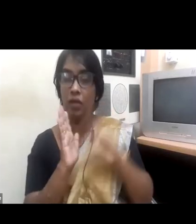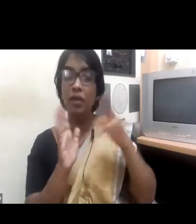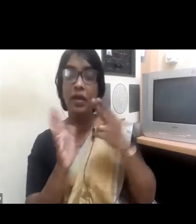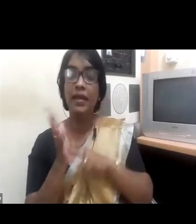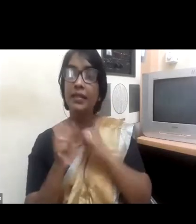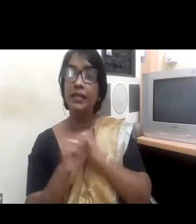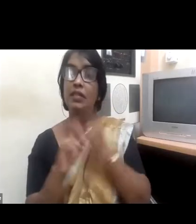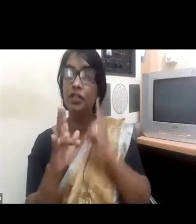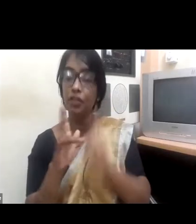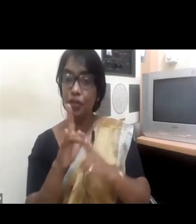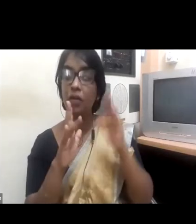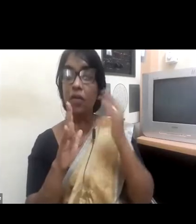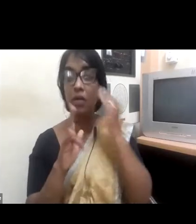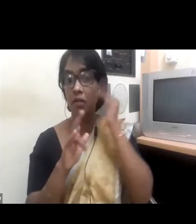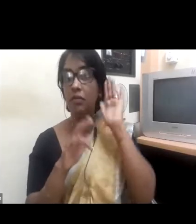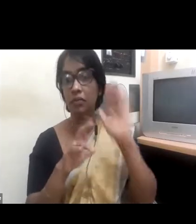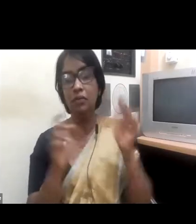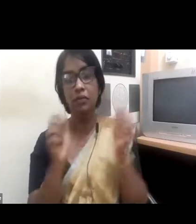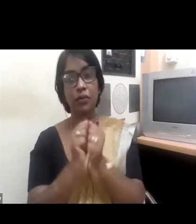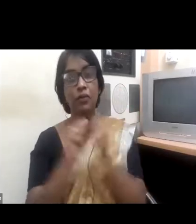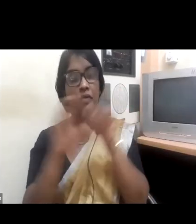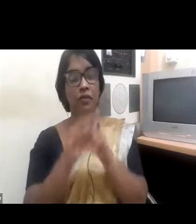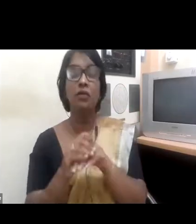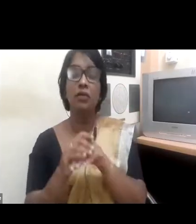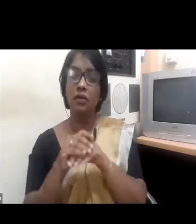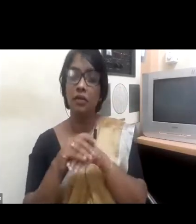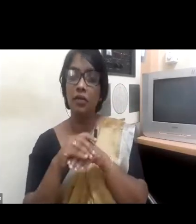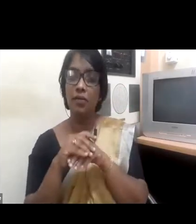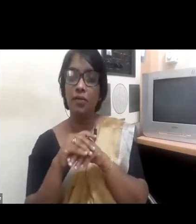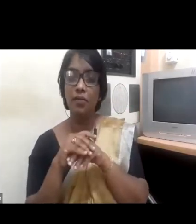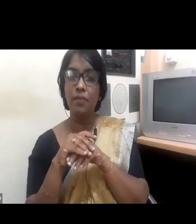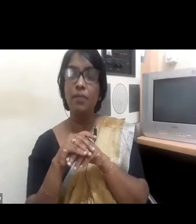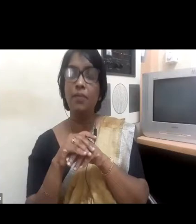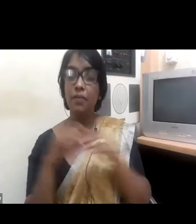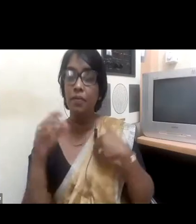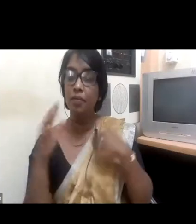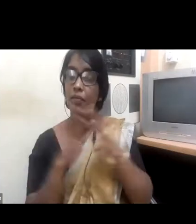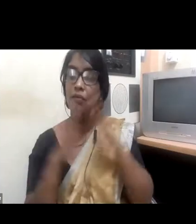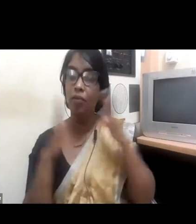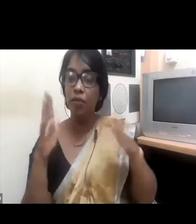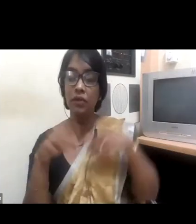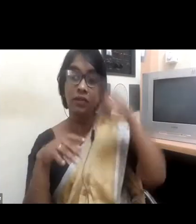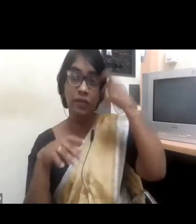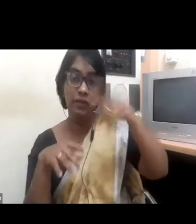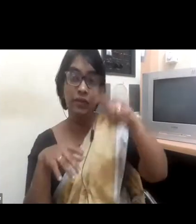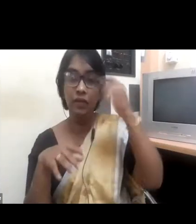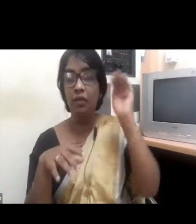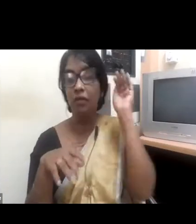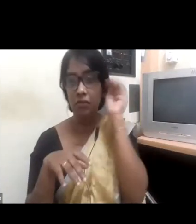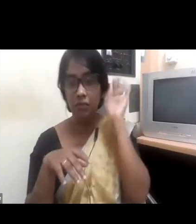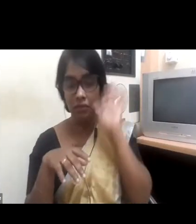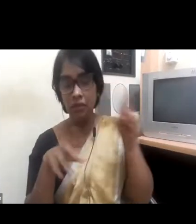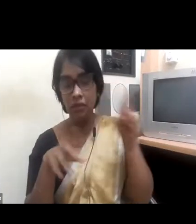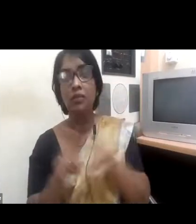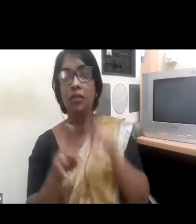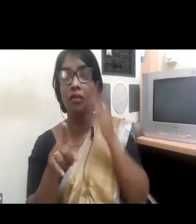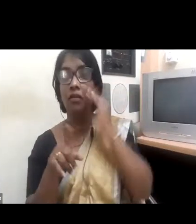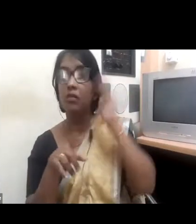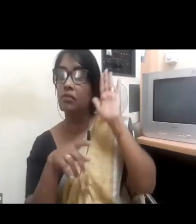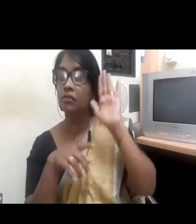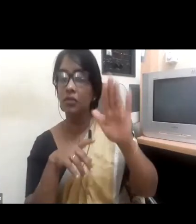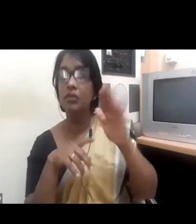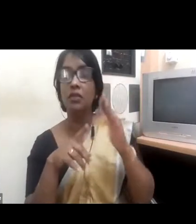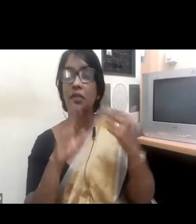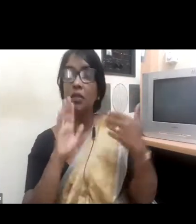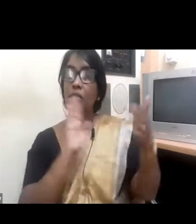Denali already highlighted, we have a lot of evidence to show us that women's active participation and decision-making in the economy is really crucial to long